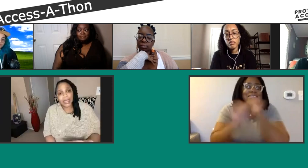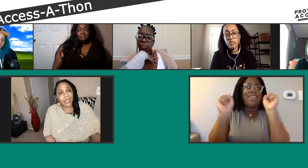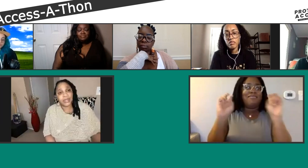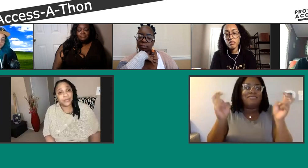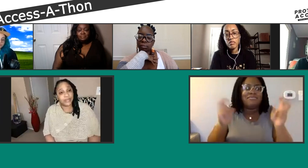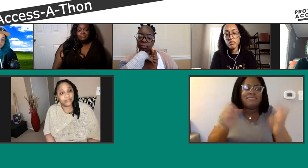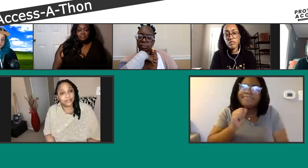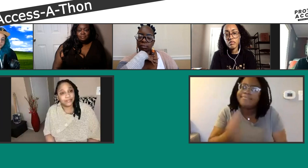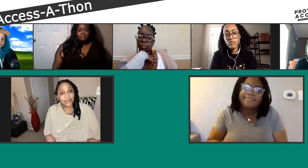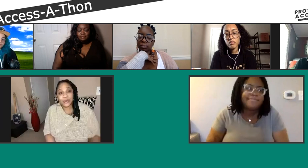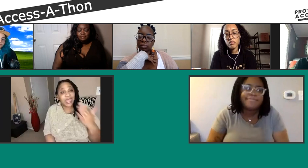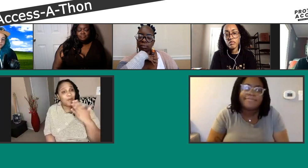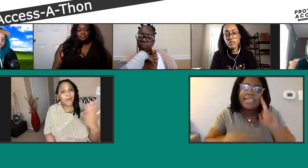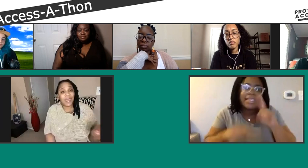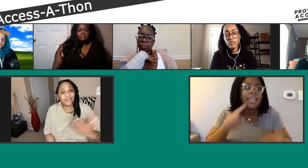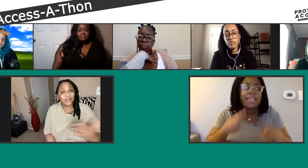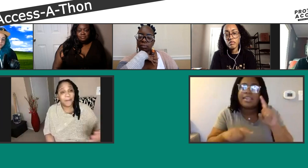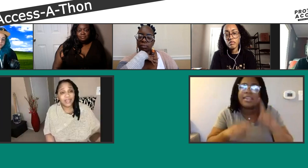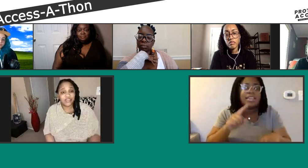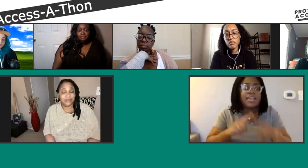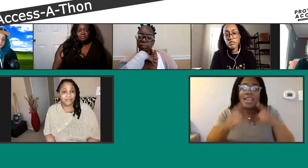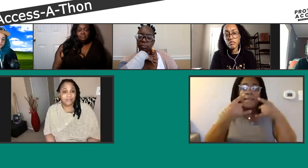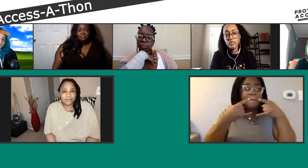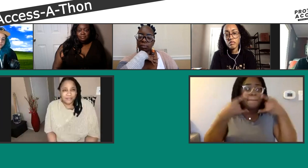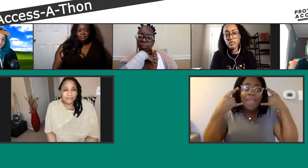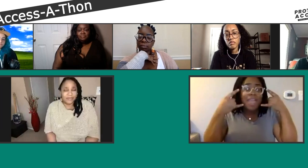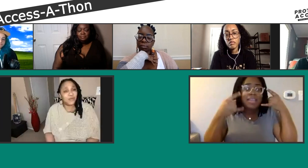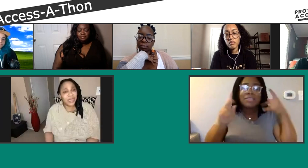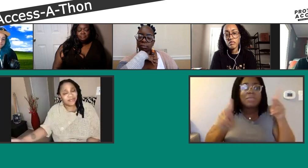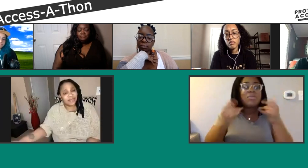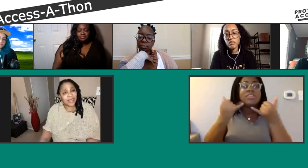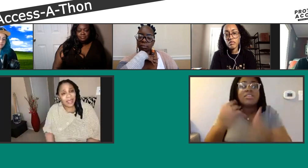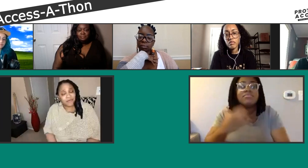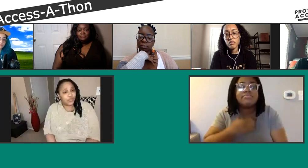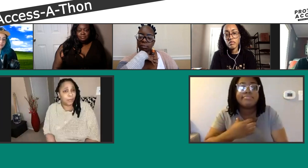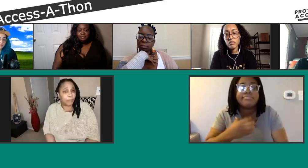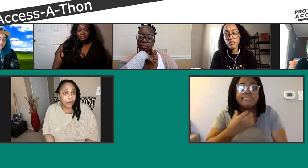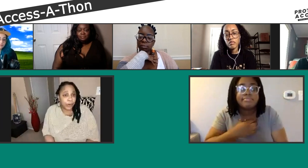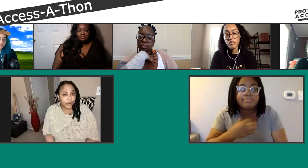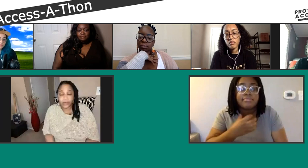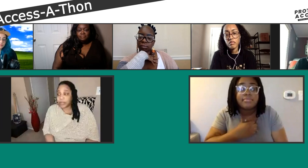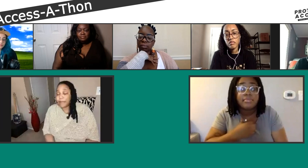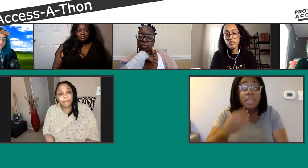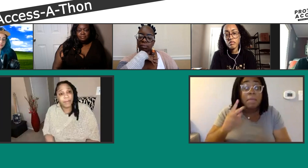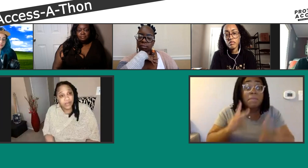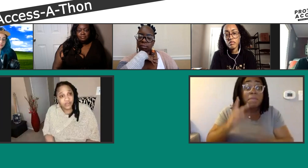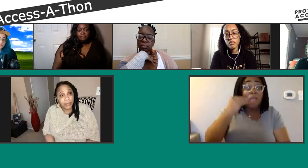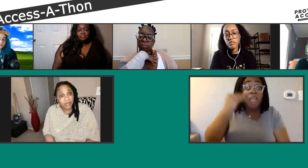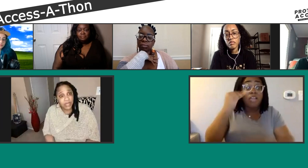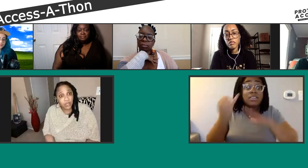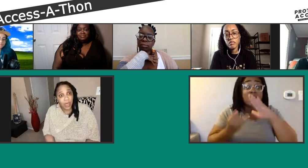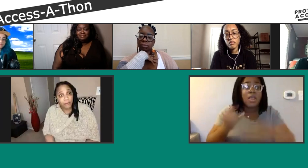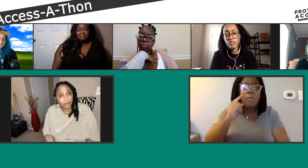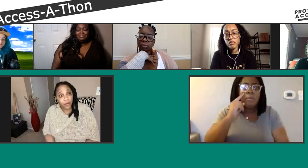I can't do it. You can't wear a mask without bitching. You can't stay in the house. You're bored. Bitch,